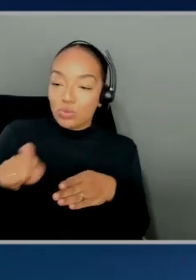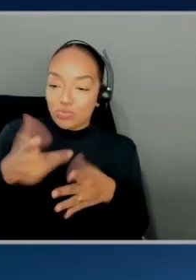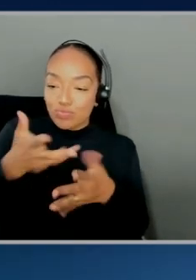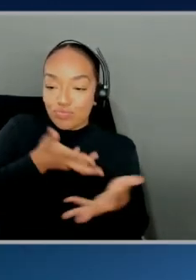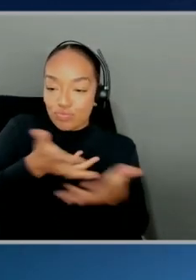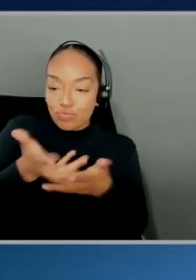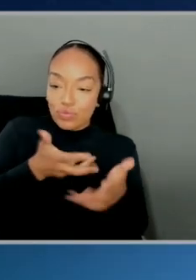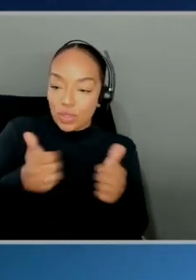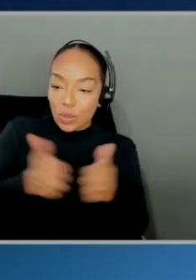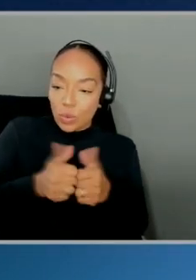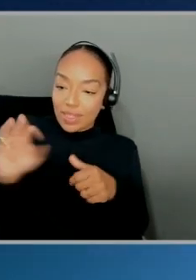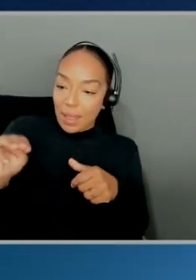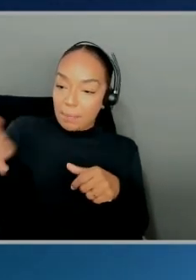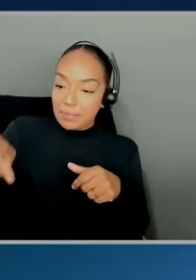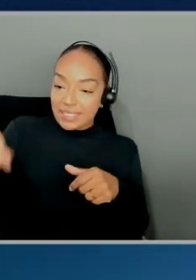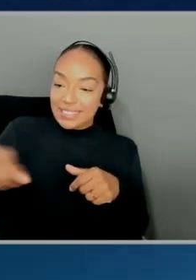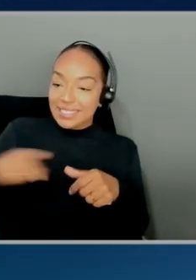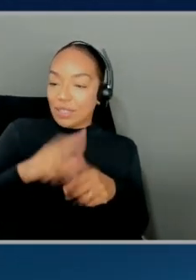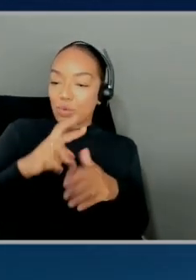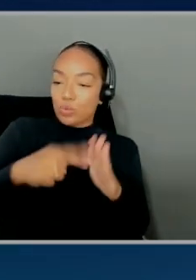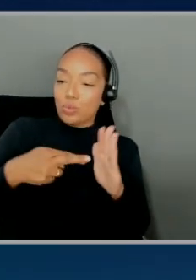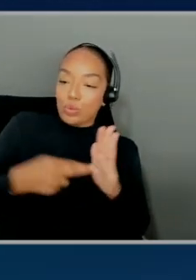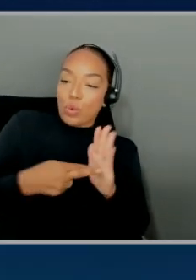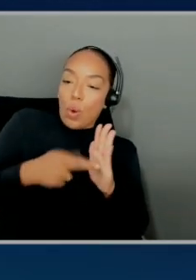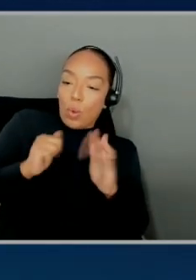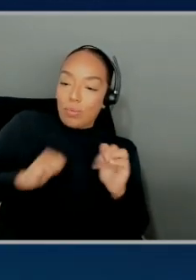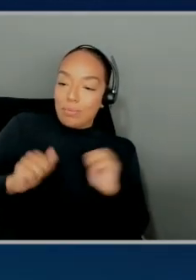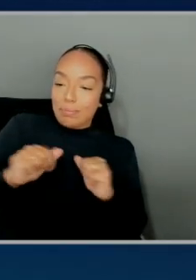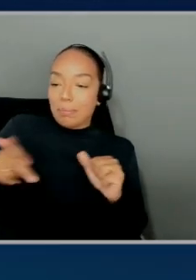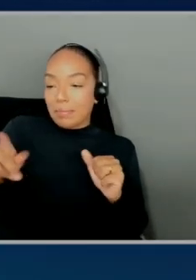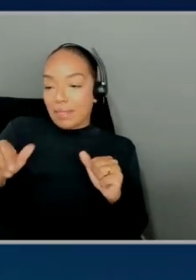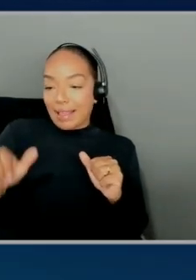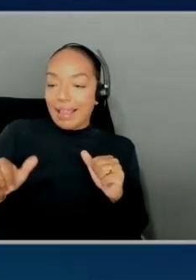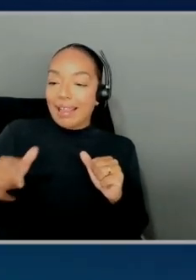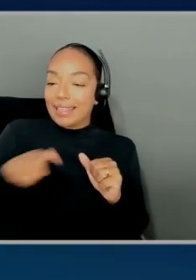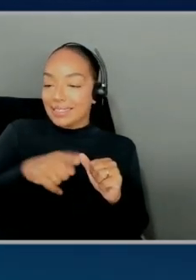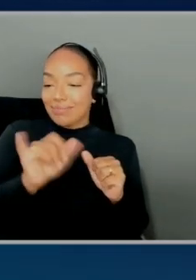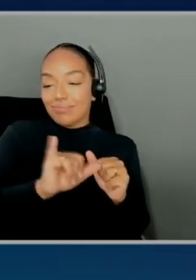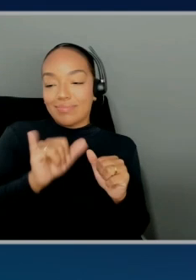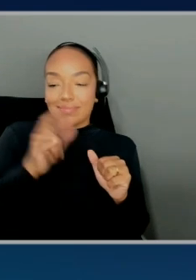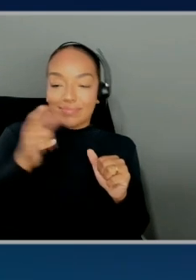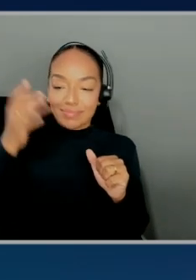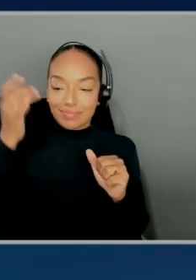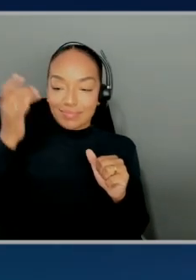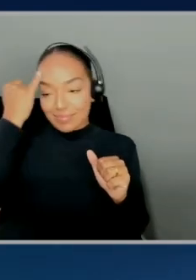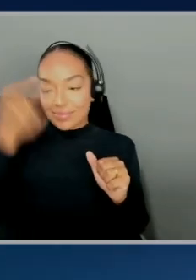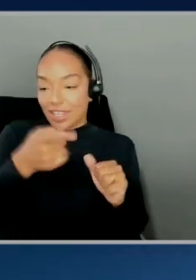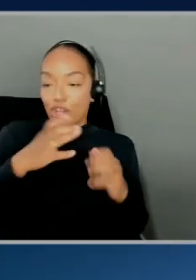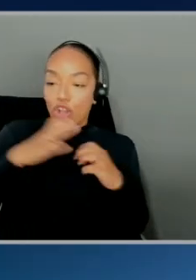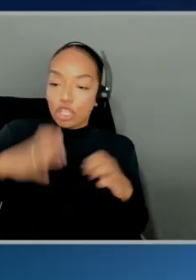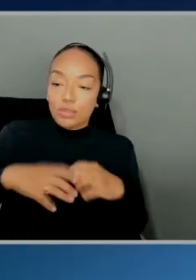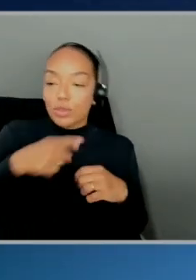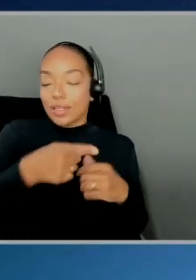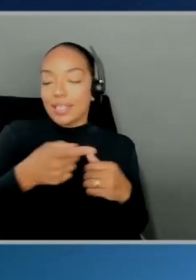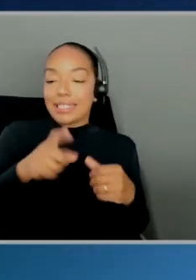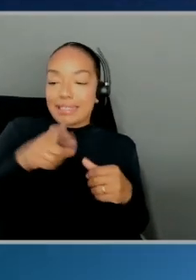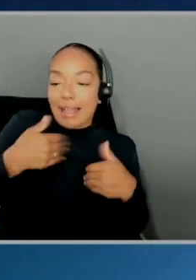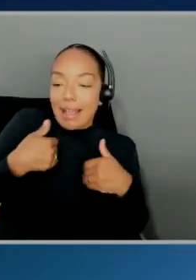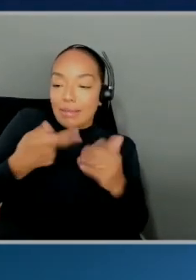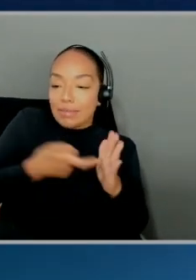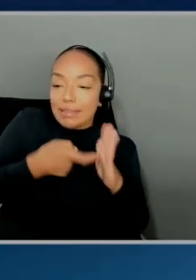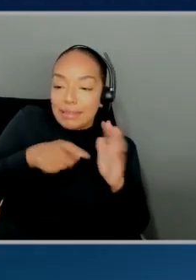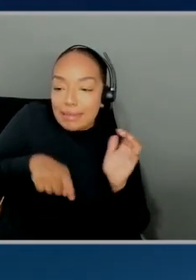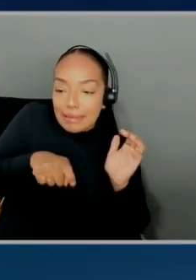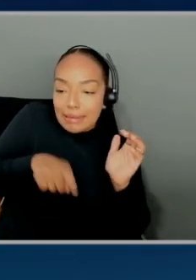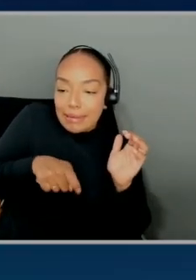NPC that's like role playing as a customer or somebody with a need. And you get to do discovery, kind of walk